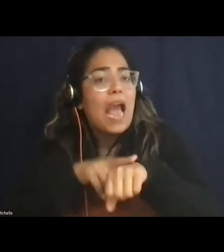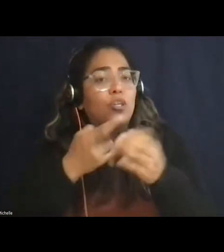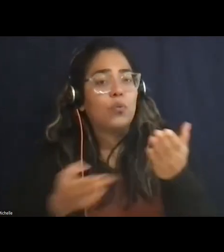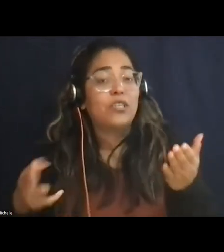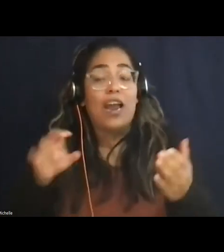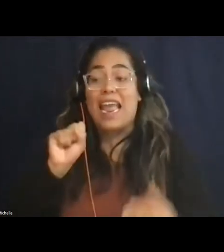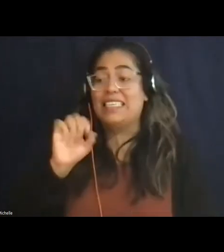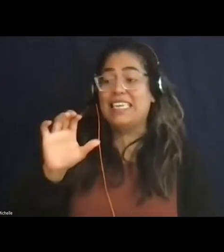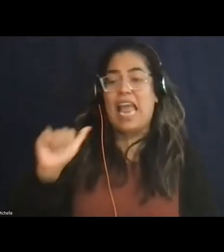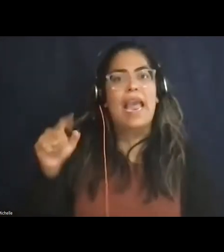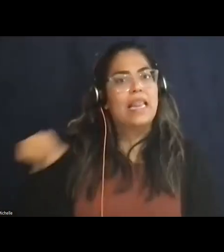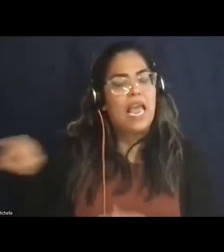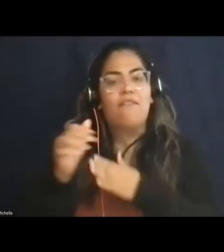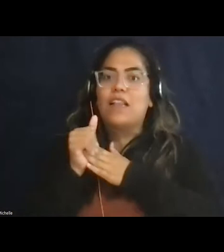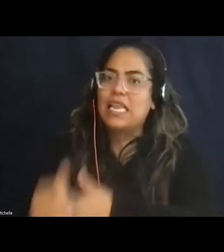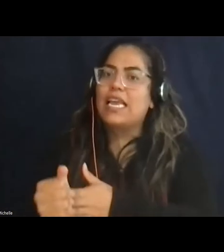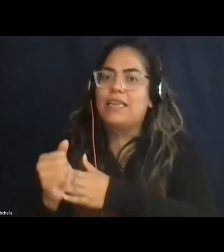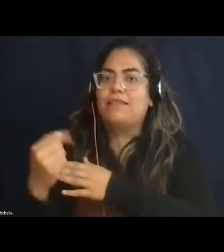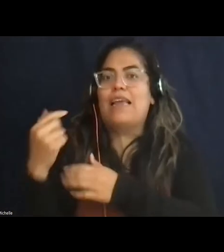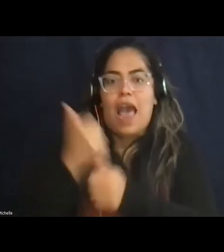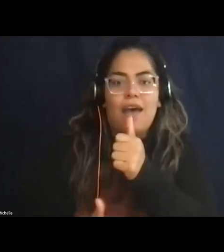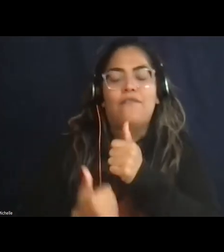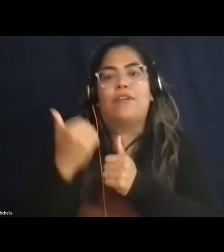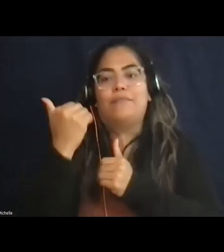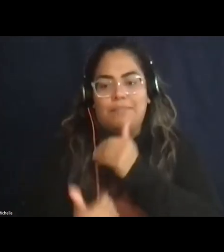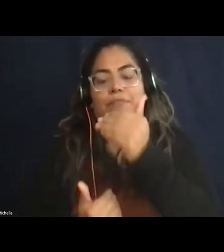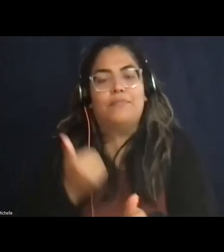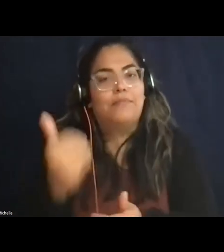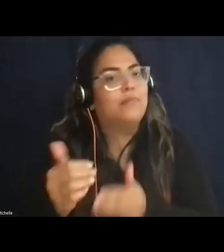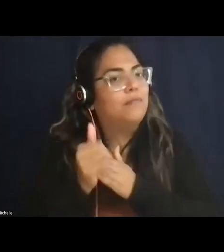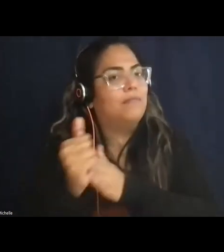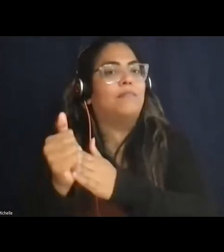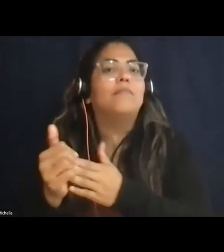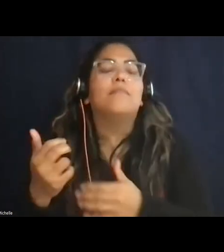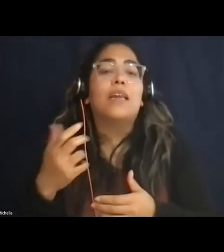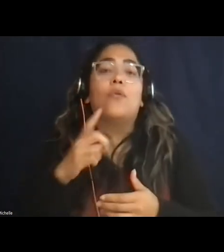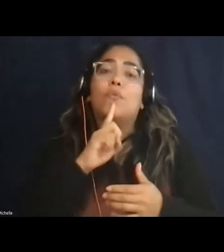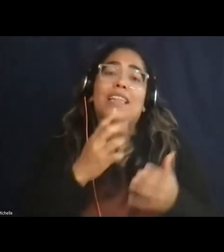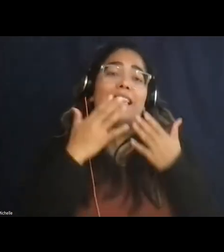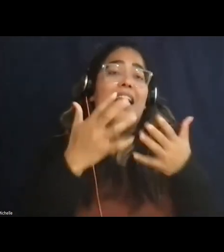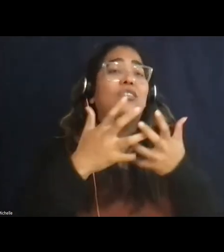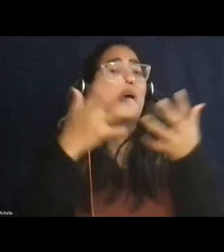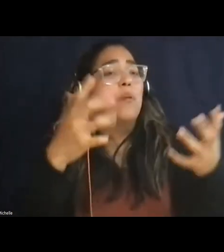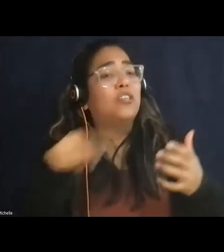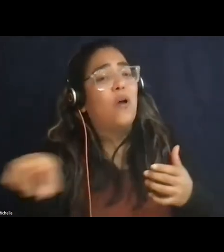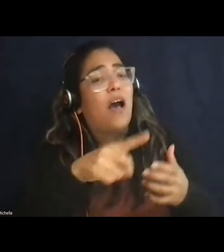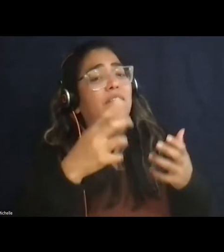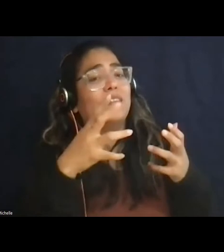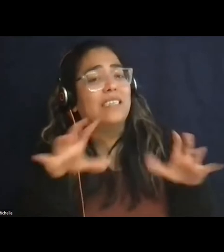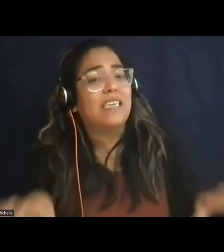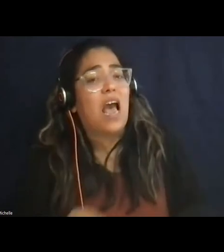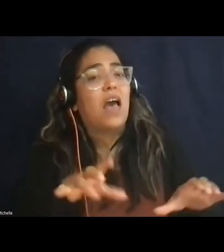been a leader every step of the way. And just can't thank you enough for all you have done, not only for